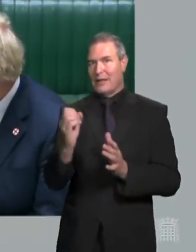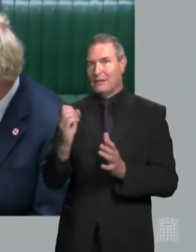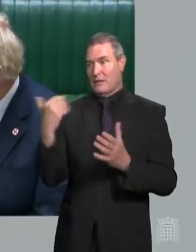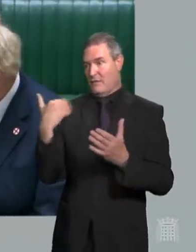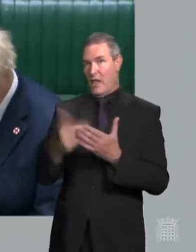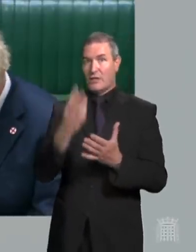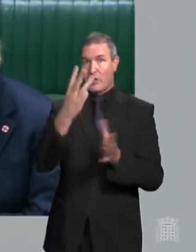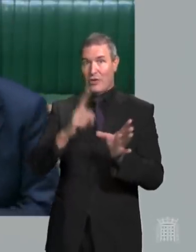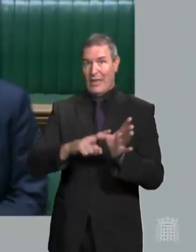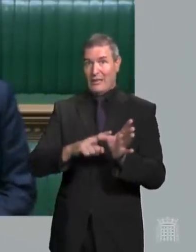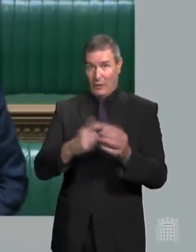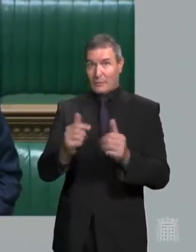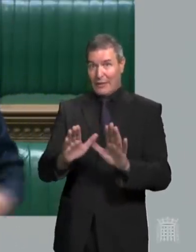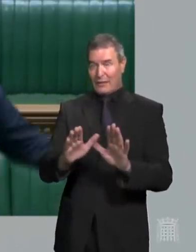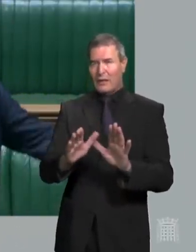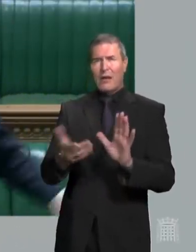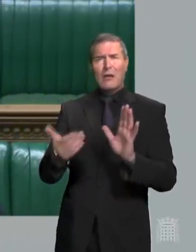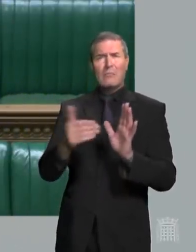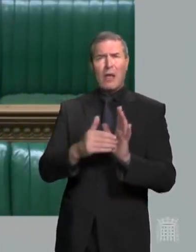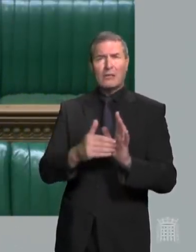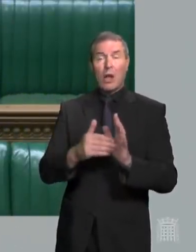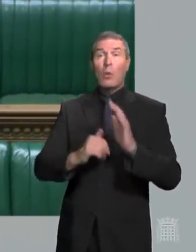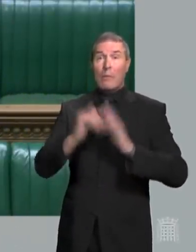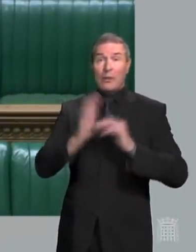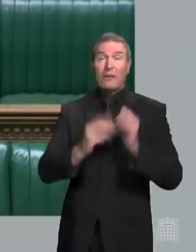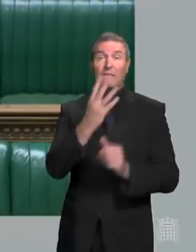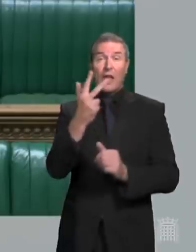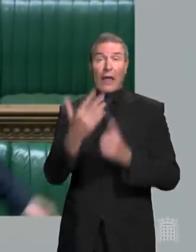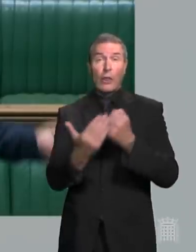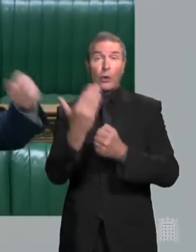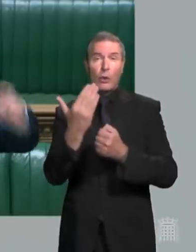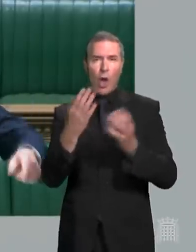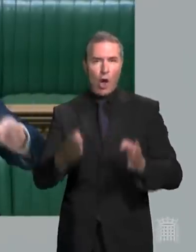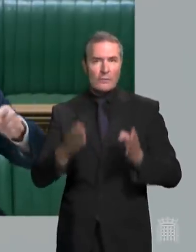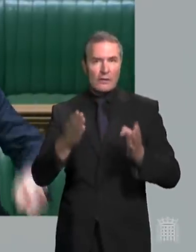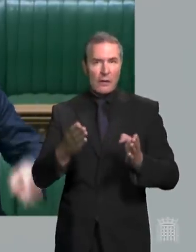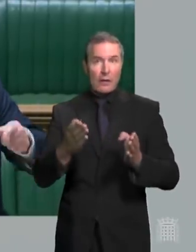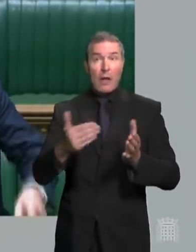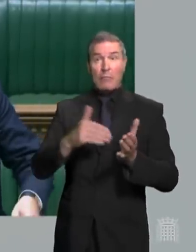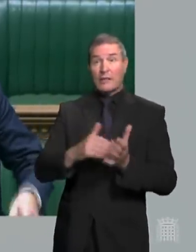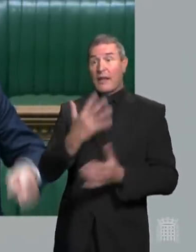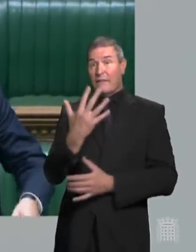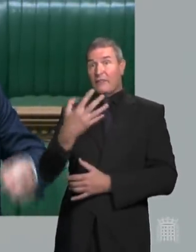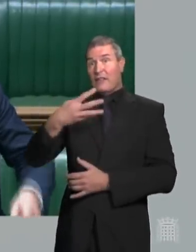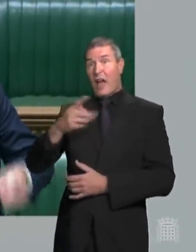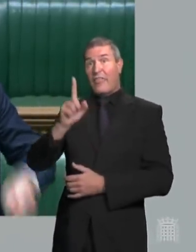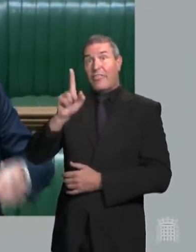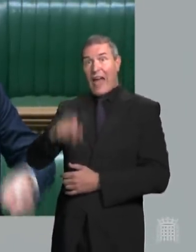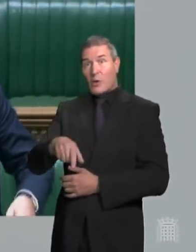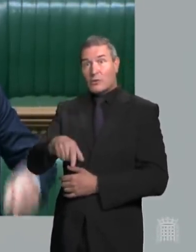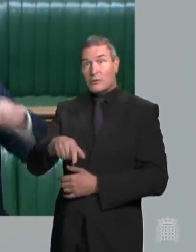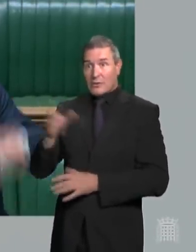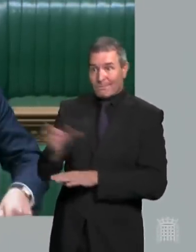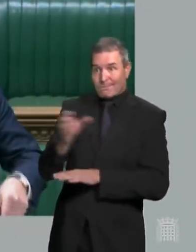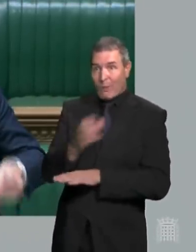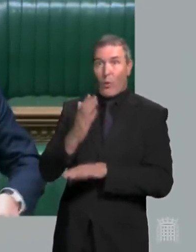the last three years and above all Mr Speaker we're not only building 48 more hospitals but there are another 59,000 people working in the